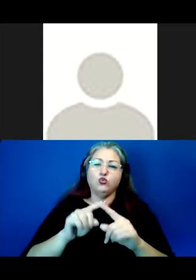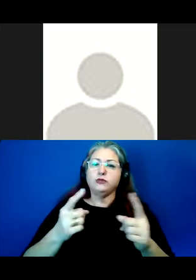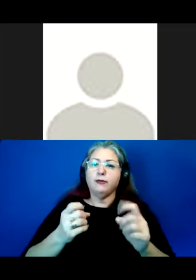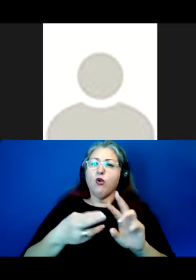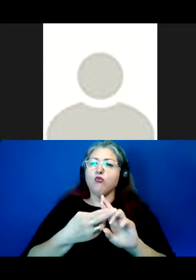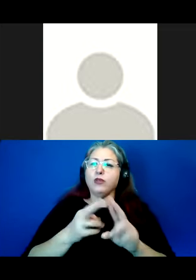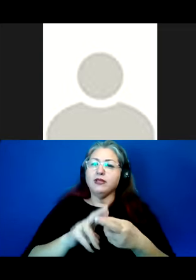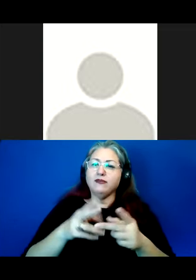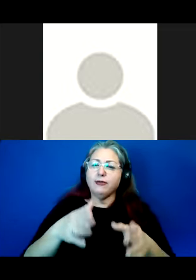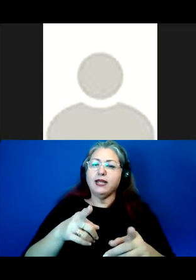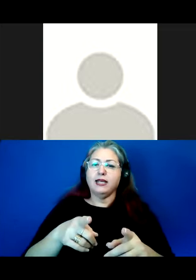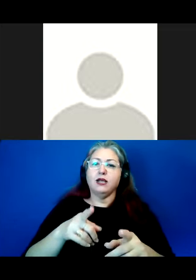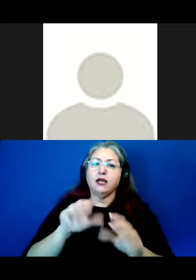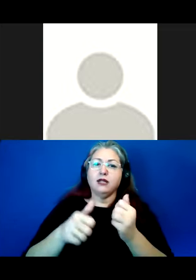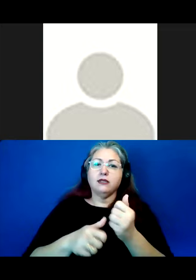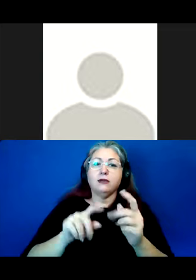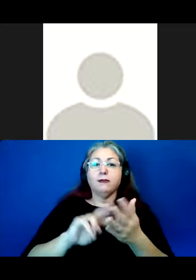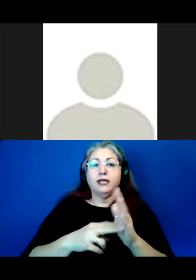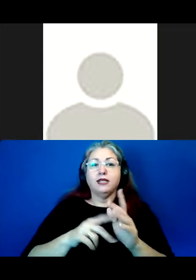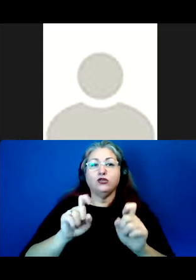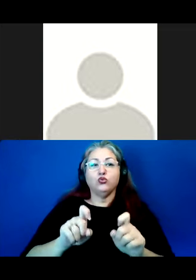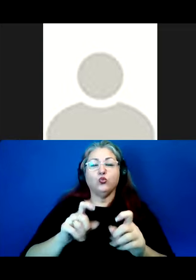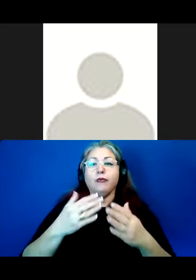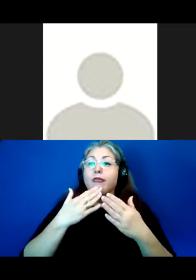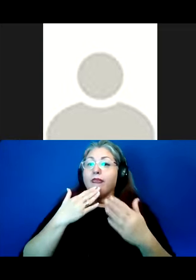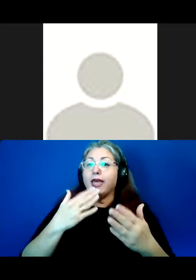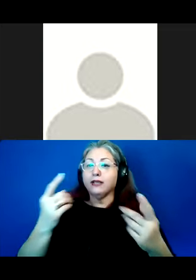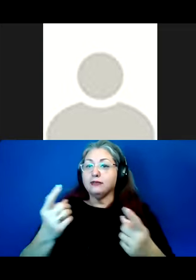somebody. In context, it can also mean to thank somebody.